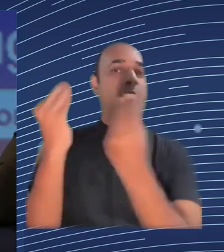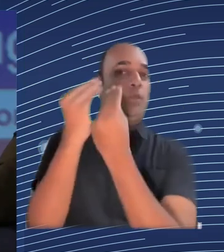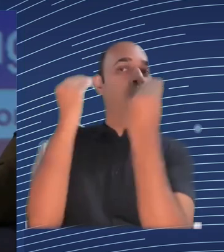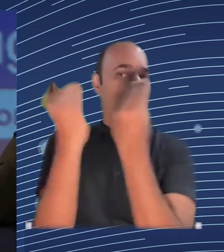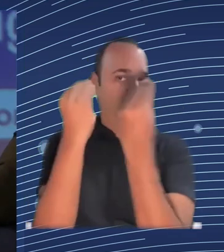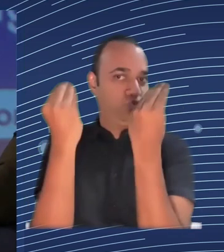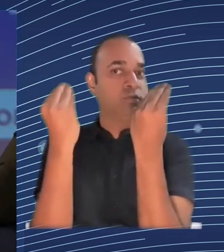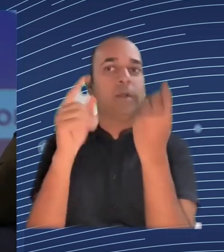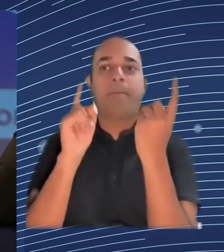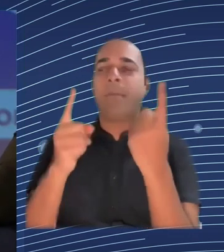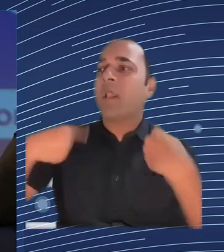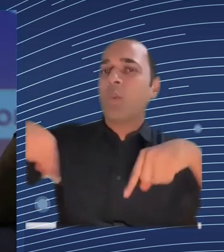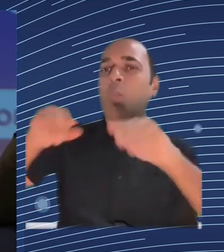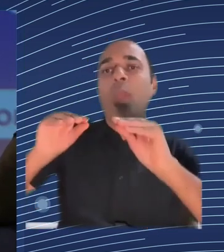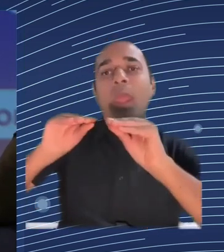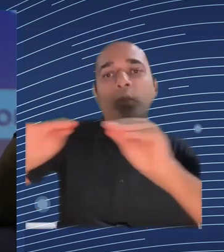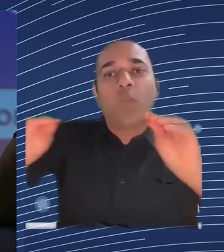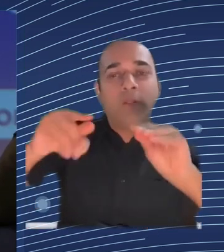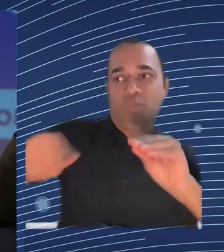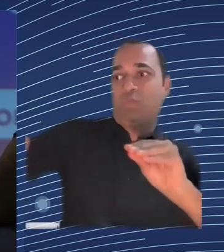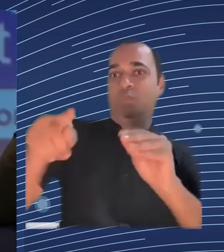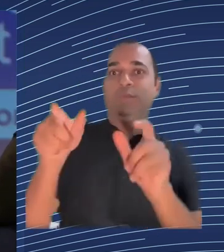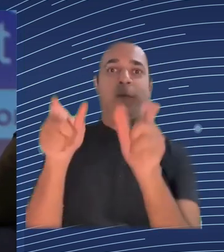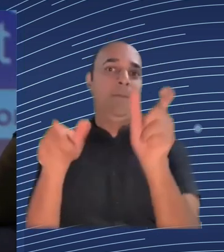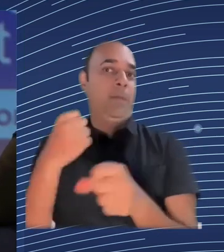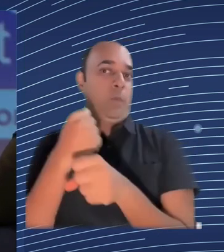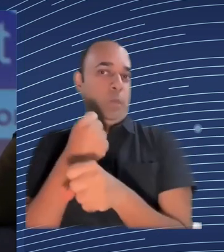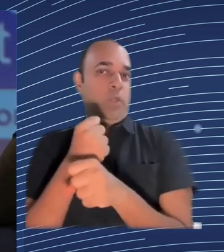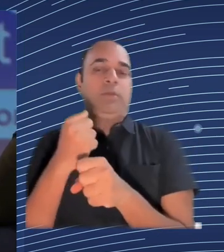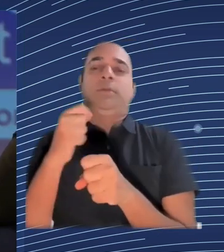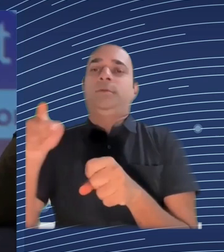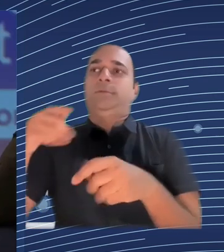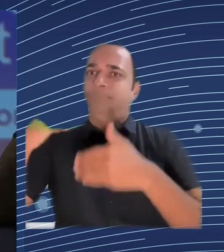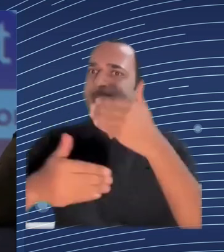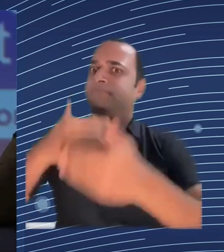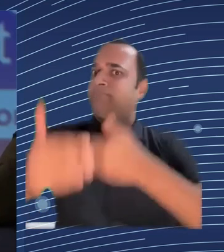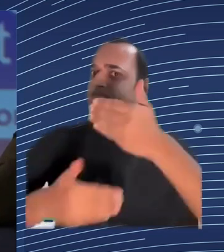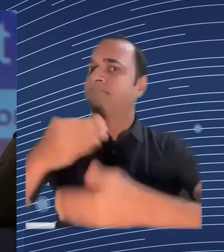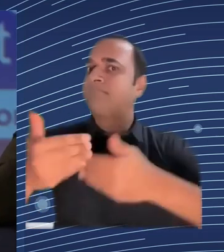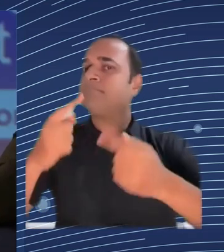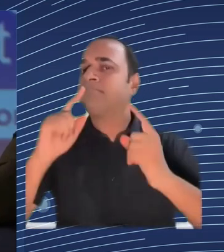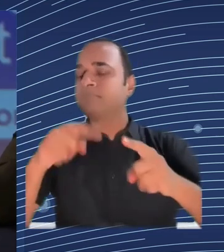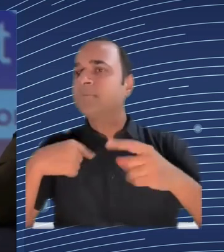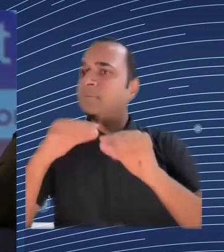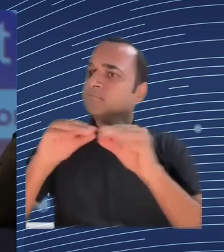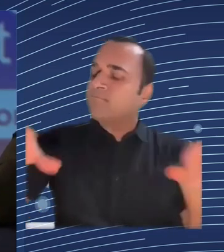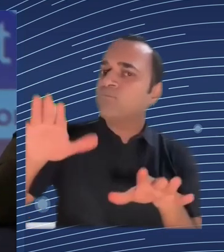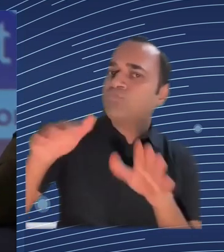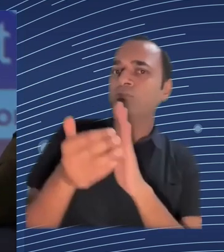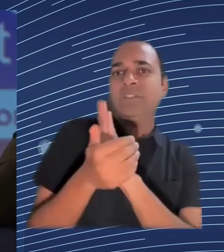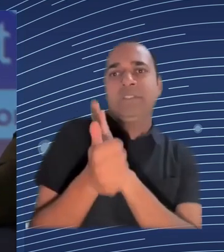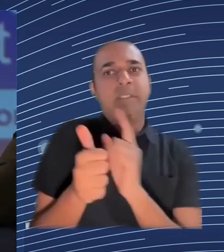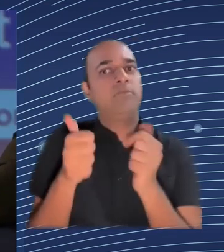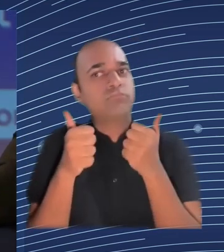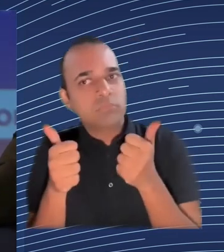but I think you know what we have to do is really kind of say whenever anybody uses any of these